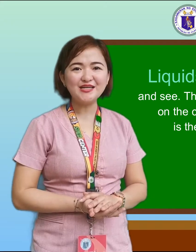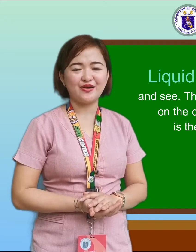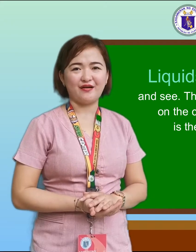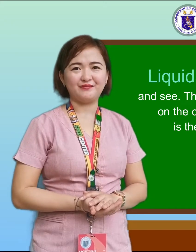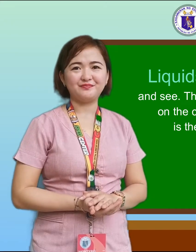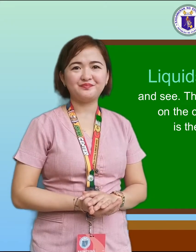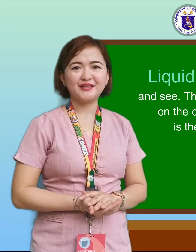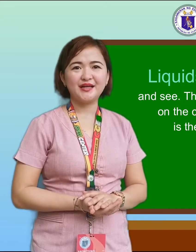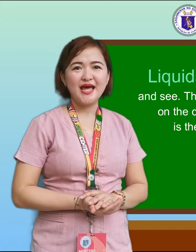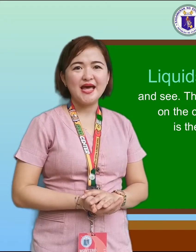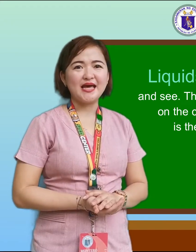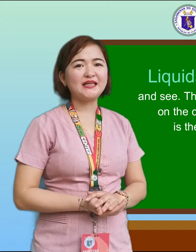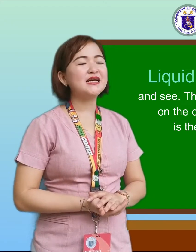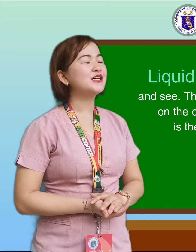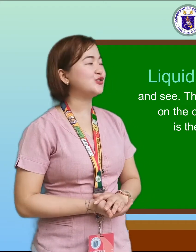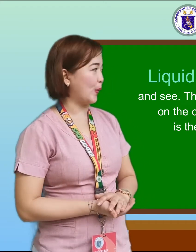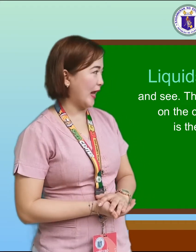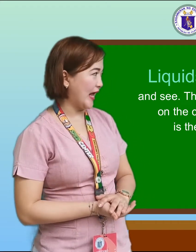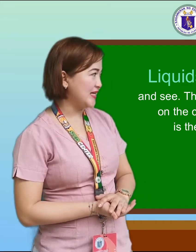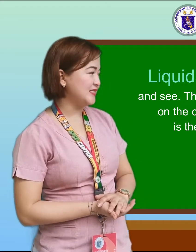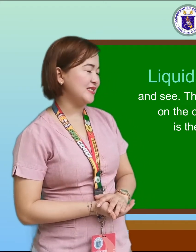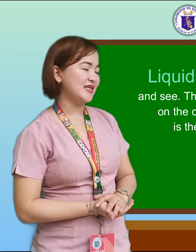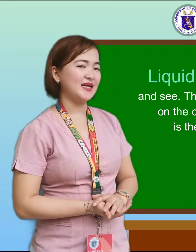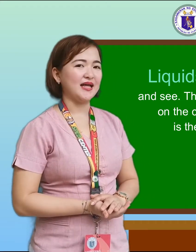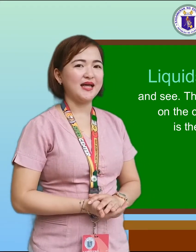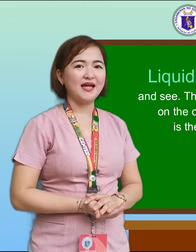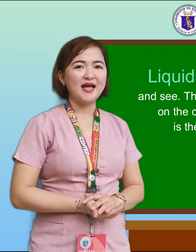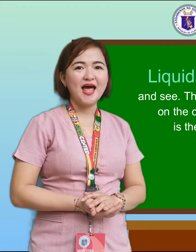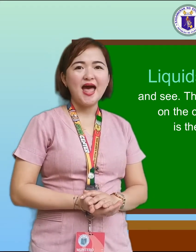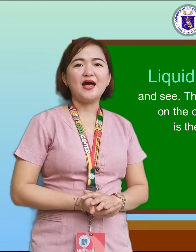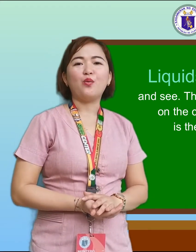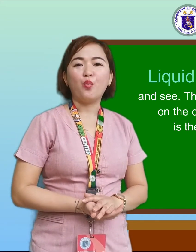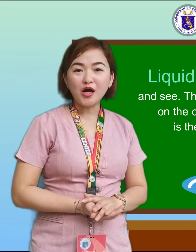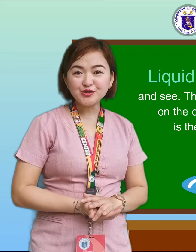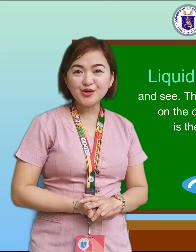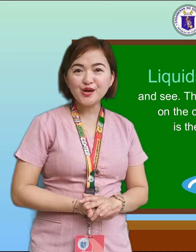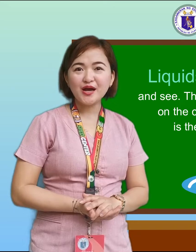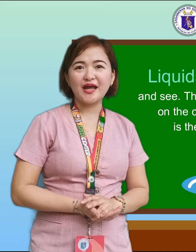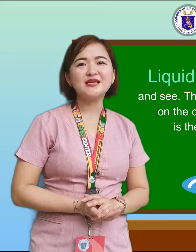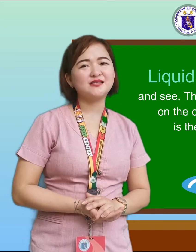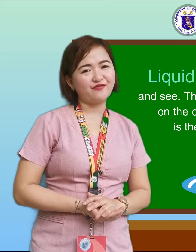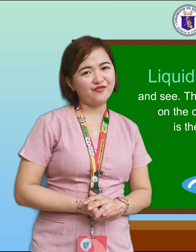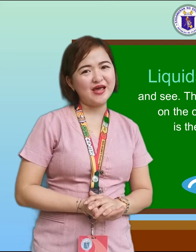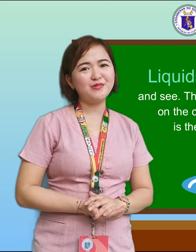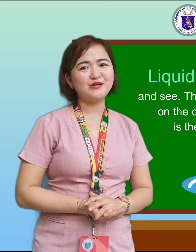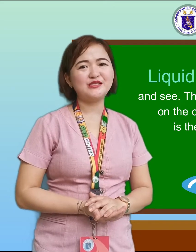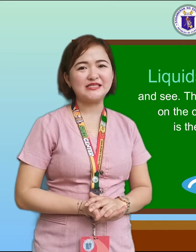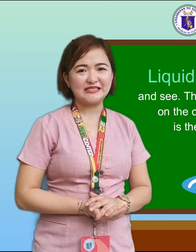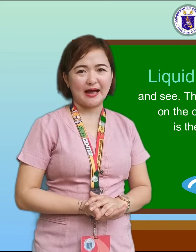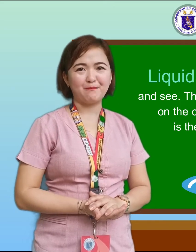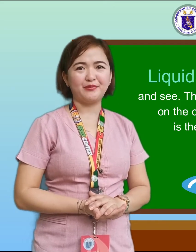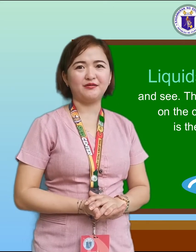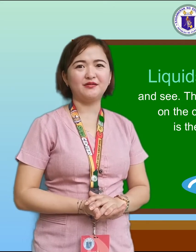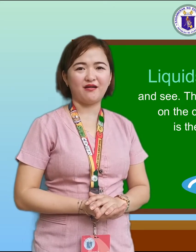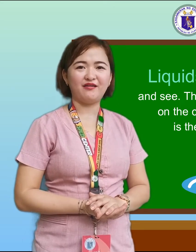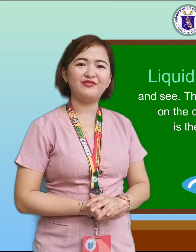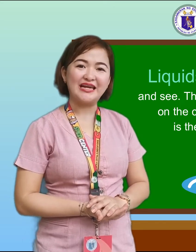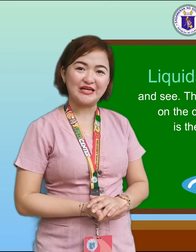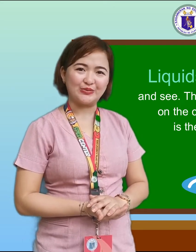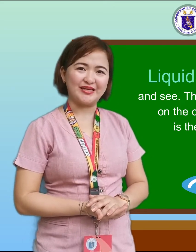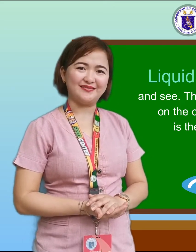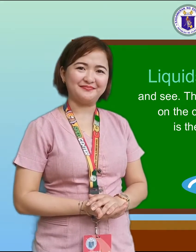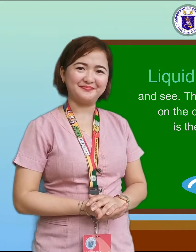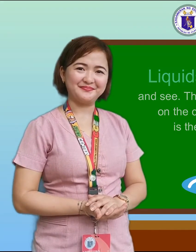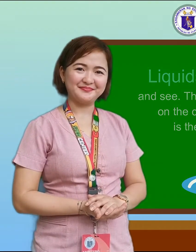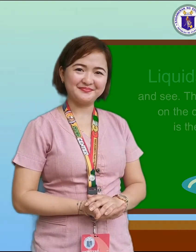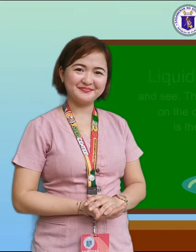the container It has weight Water Is a famous example of